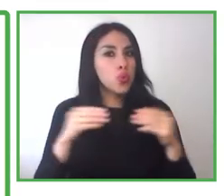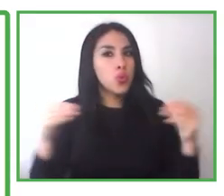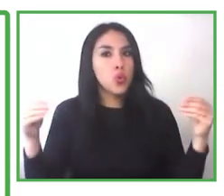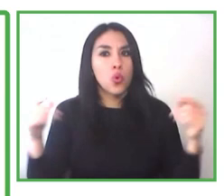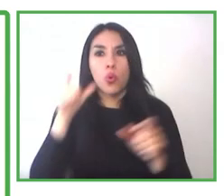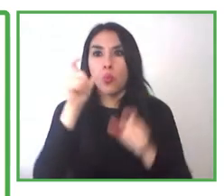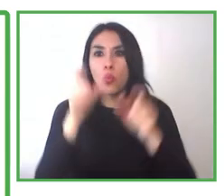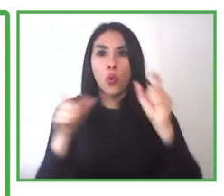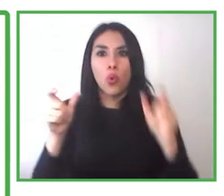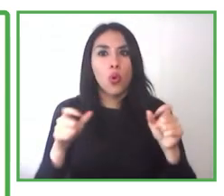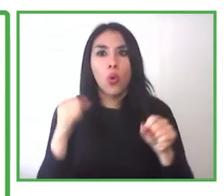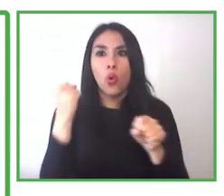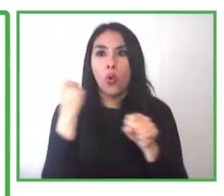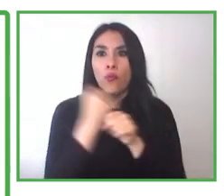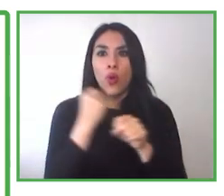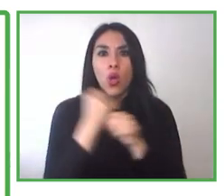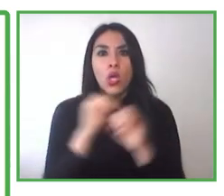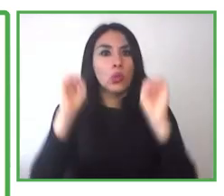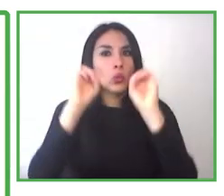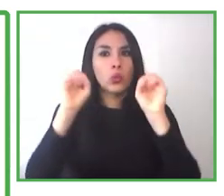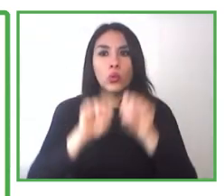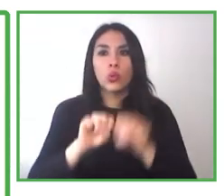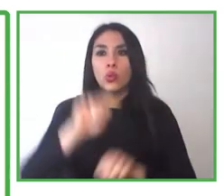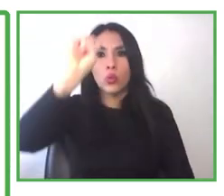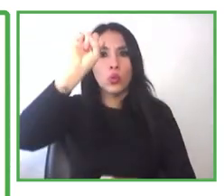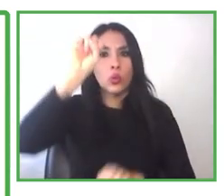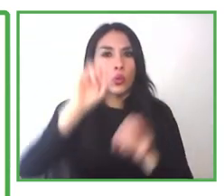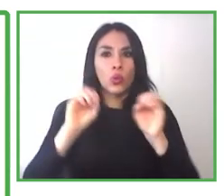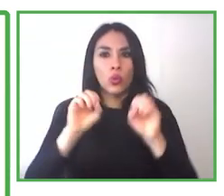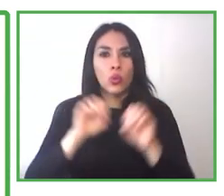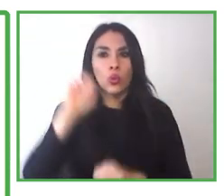do have, and as I say, a trade to develop themselves.